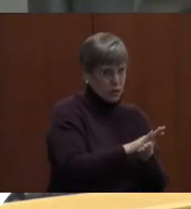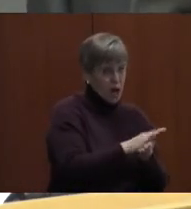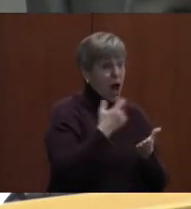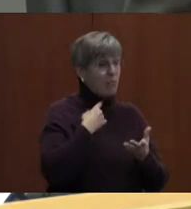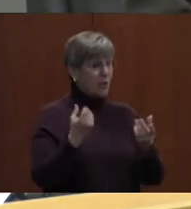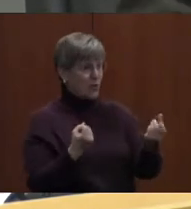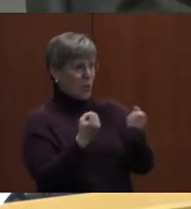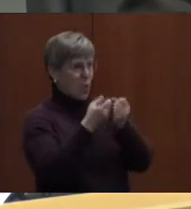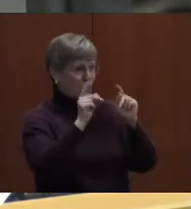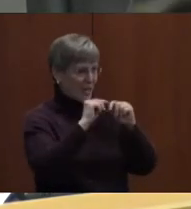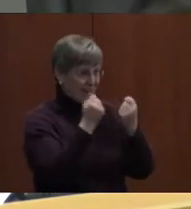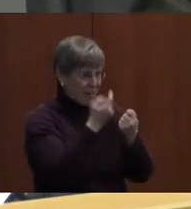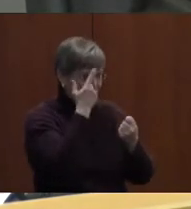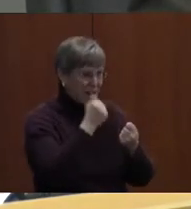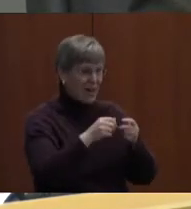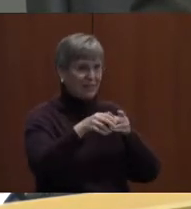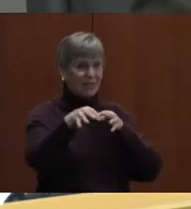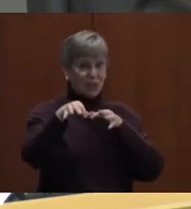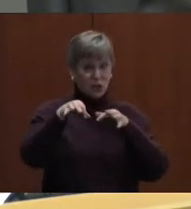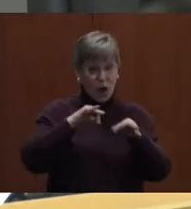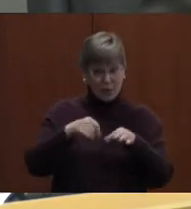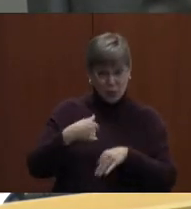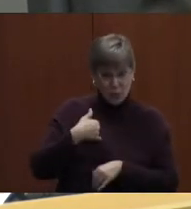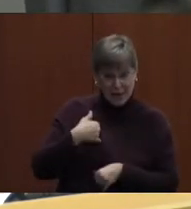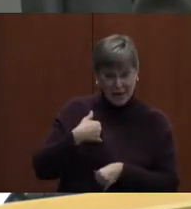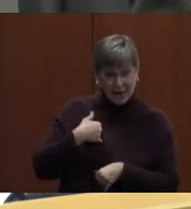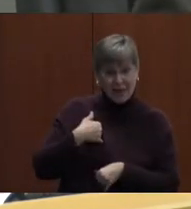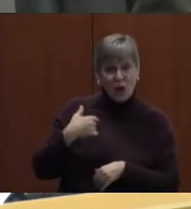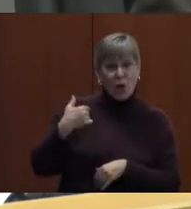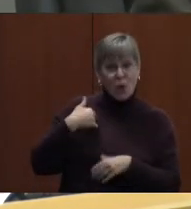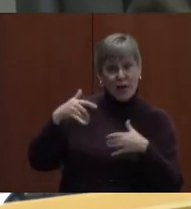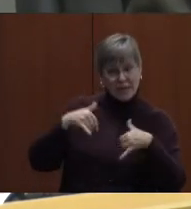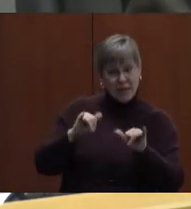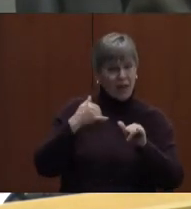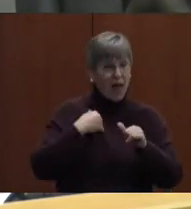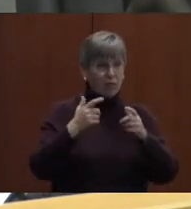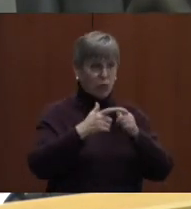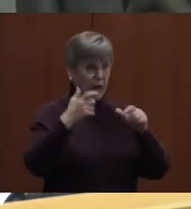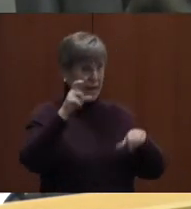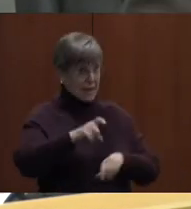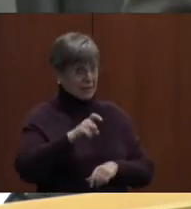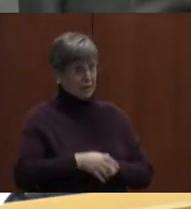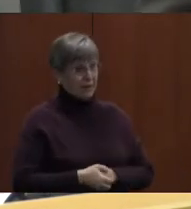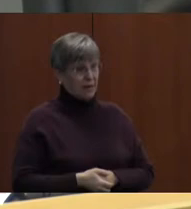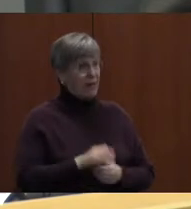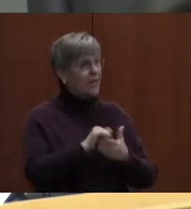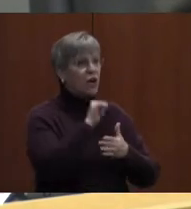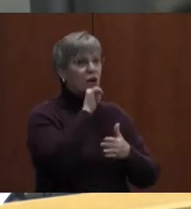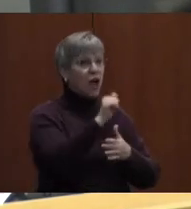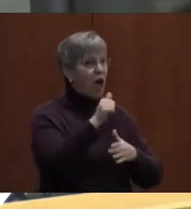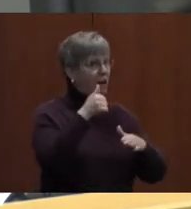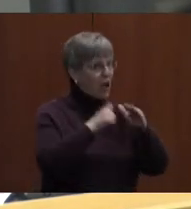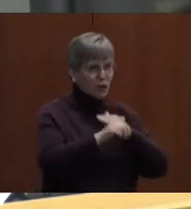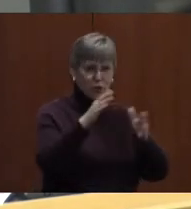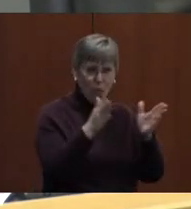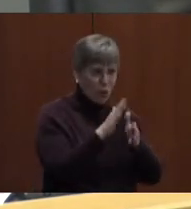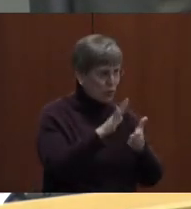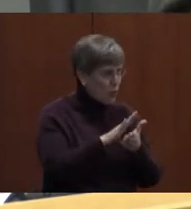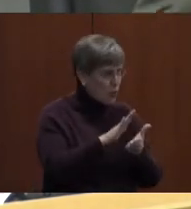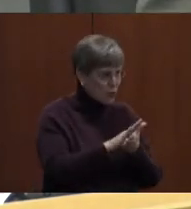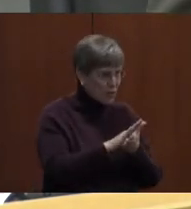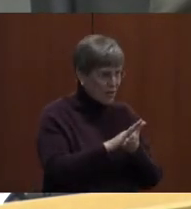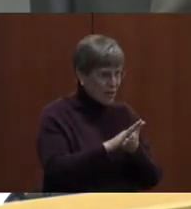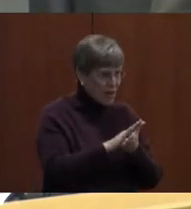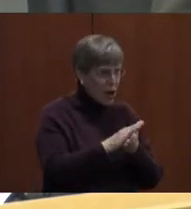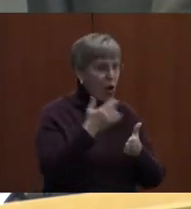advocate for the team who's describing to me, we still have great needs that are not at our smallest schools. We